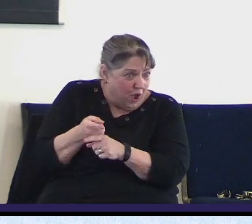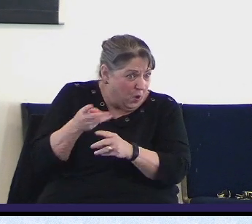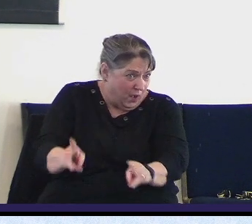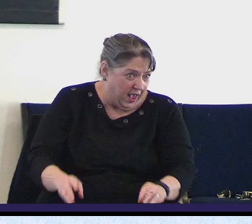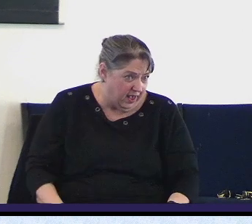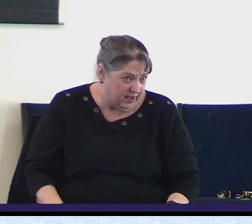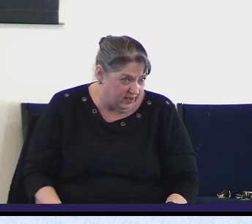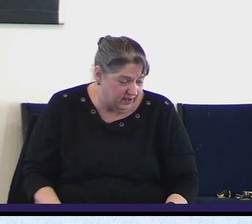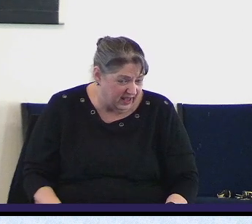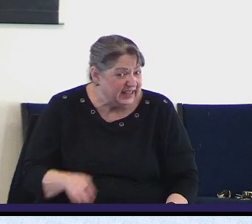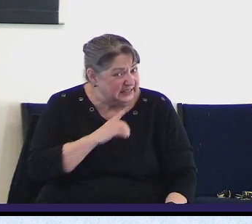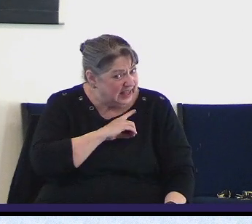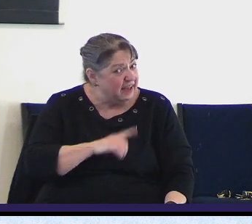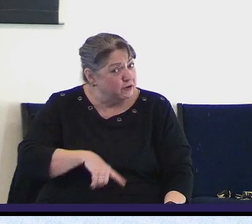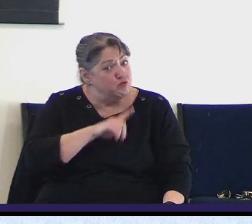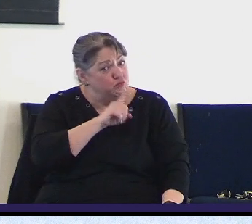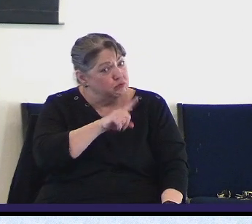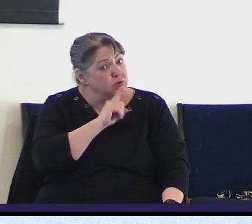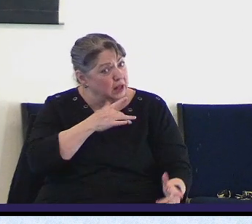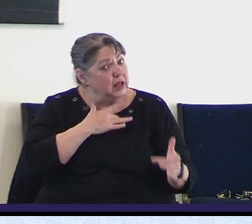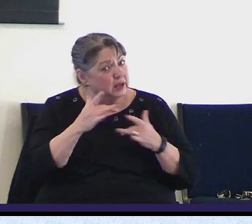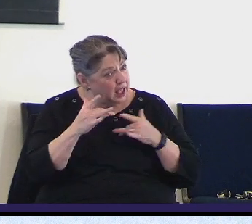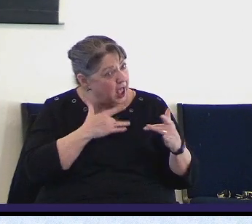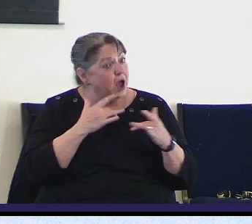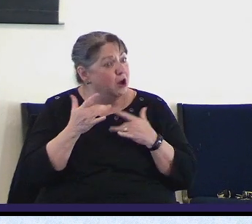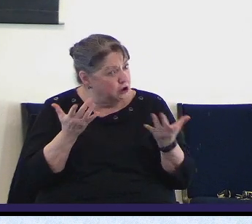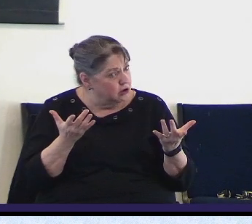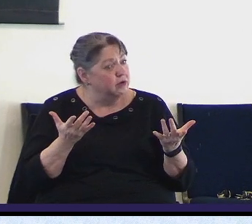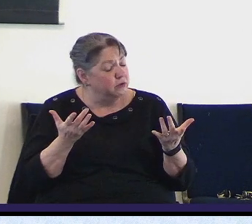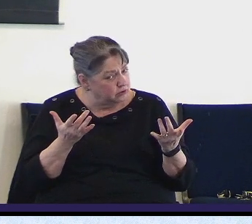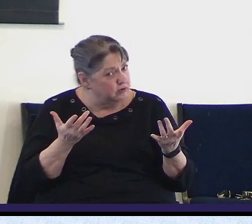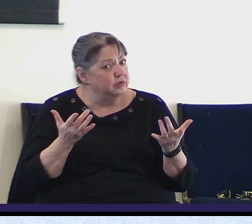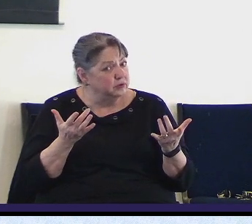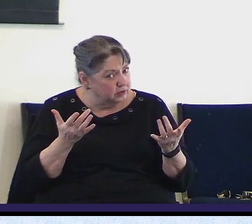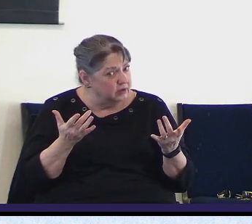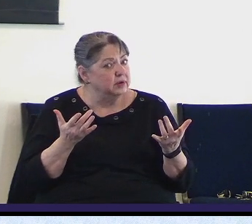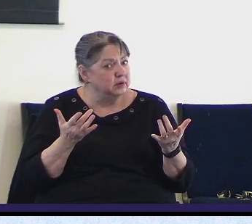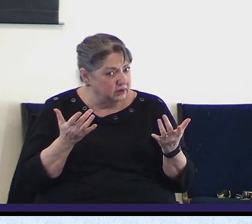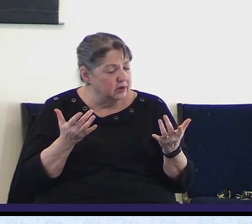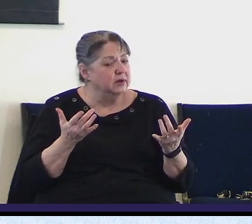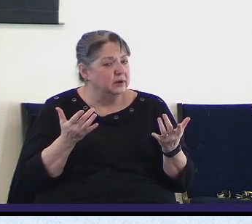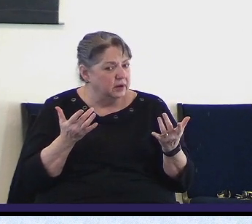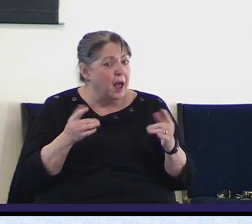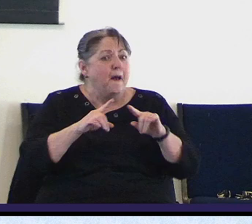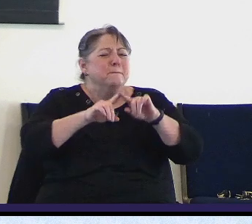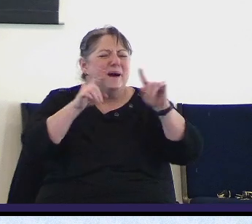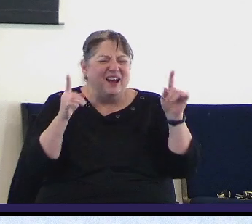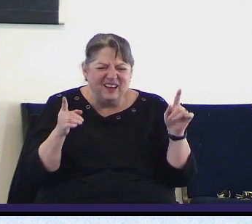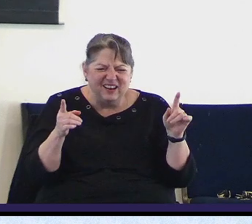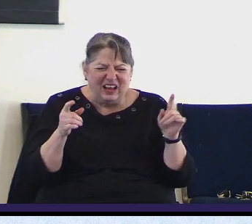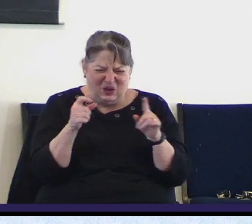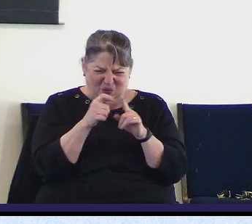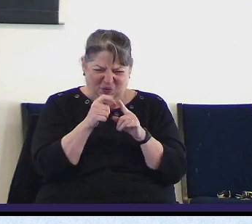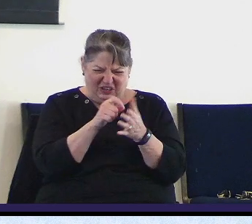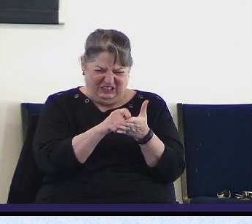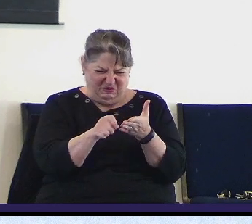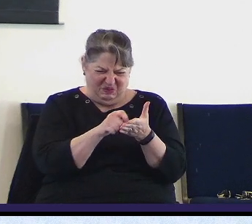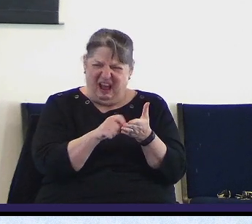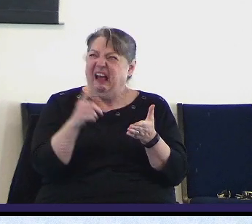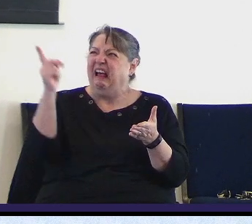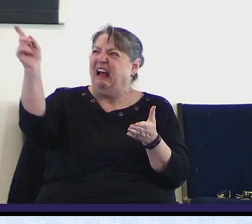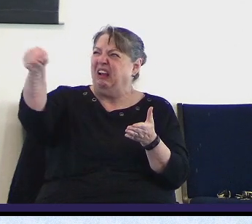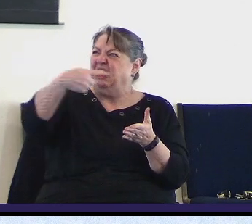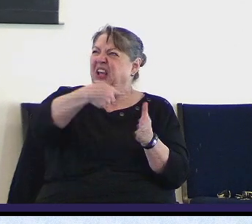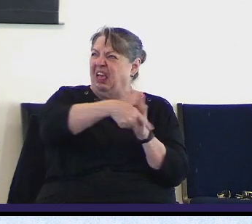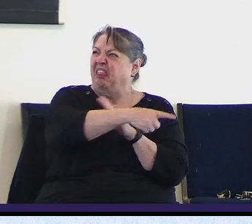man who didn't care but David is expressing his own conviction but I want you to notice that he does not take matters